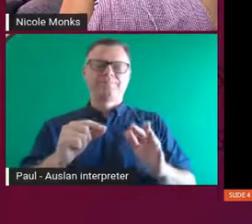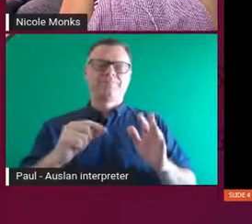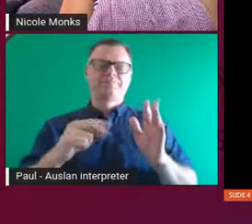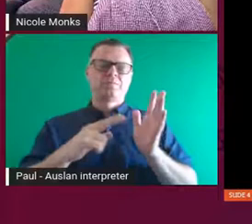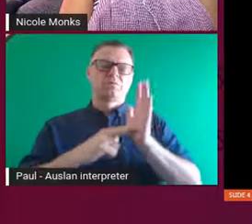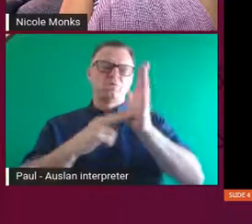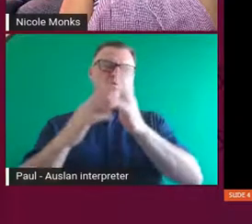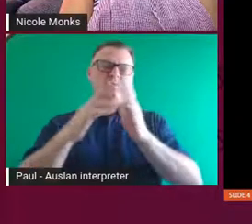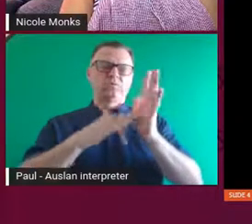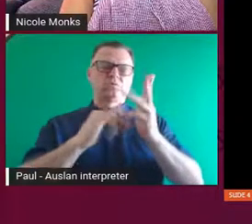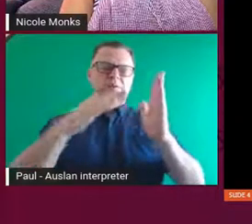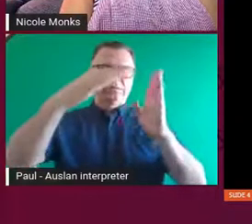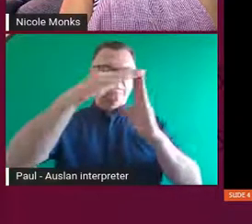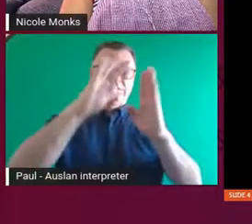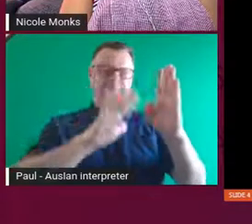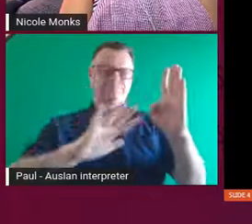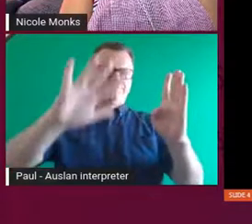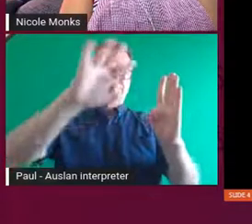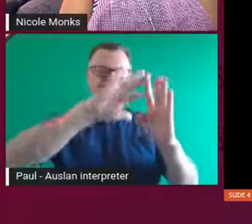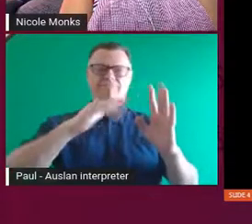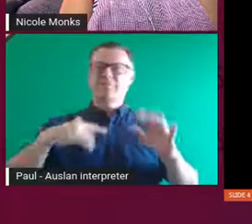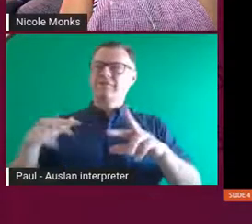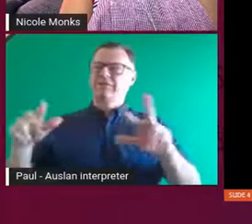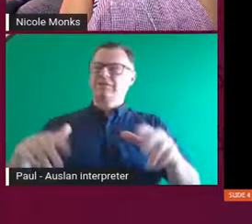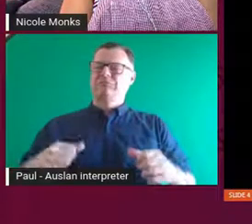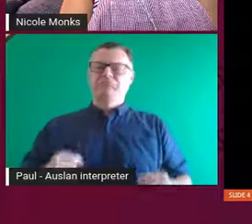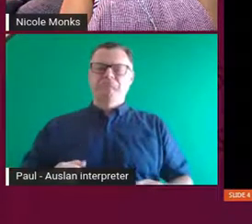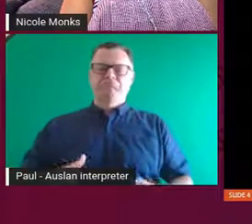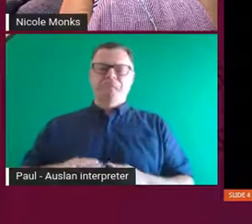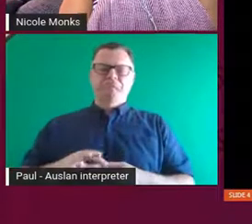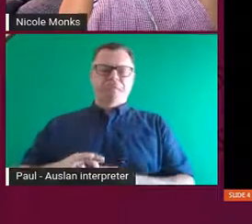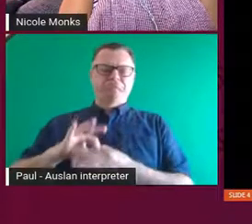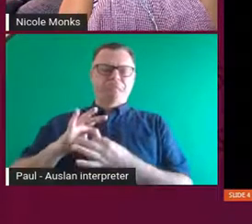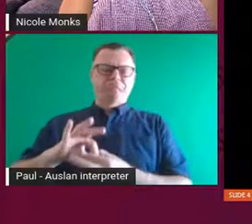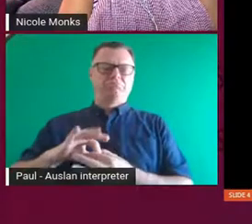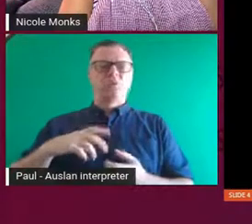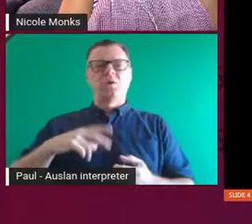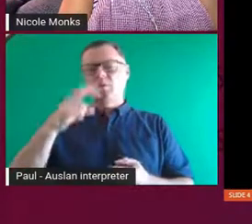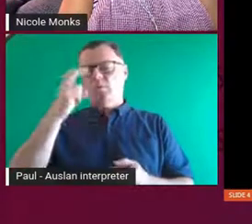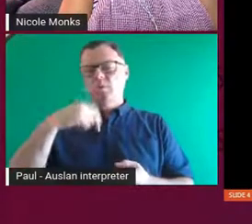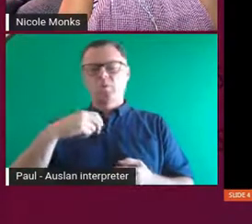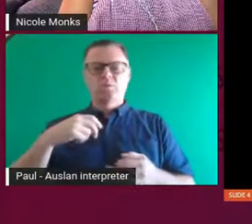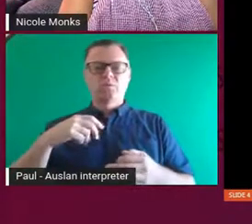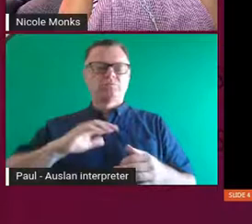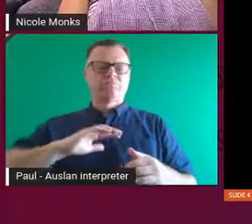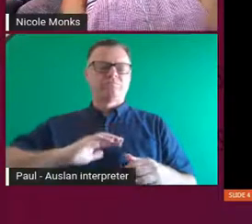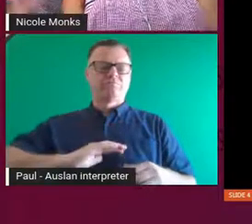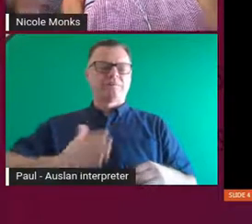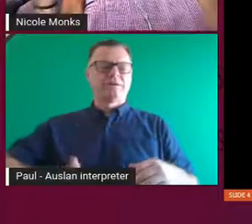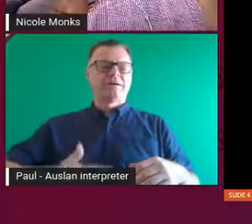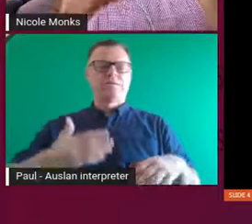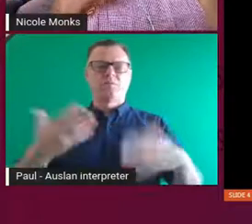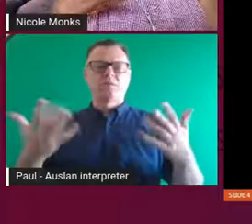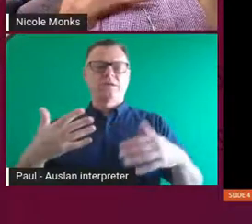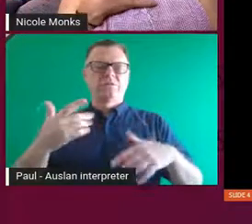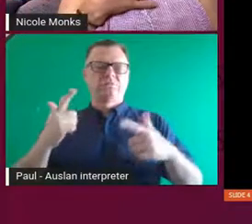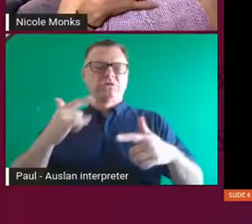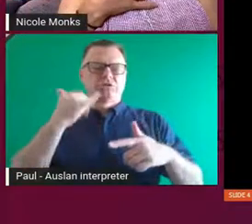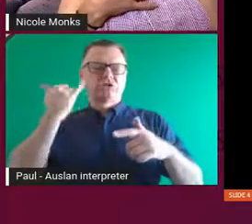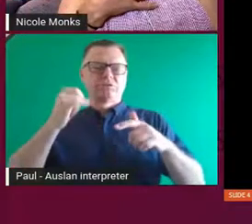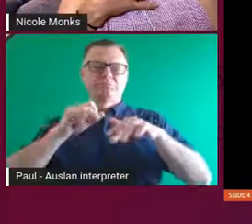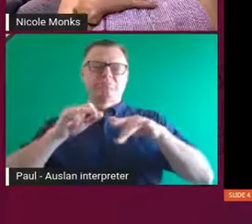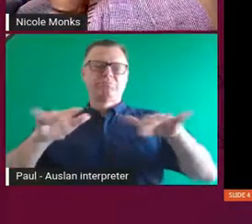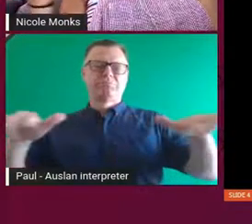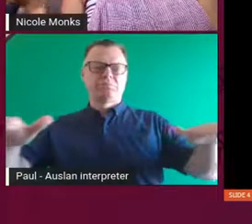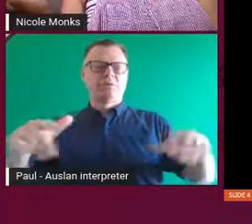it had this really resonance for me because it was an old sheep station. And it had a resonance for me because